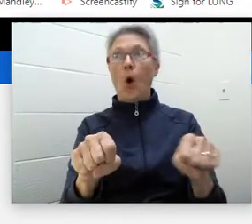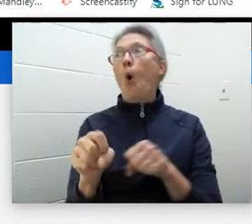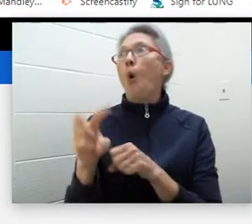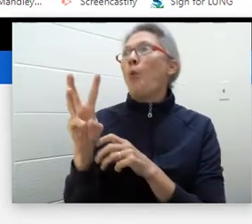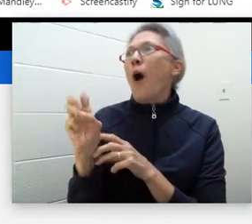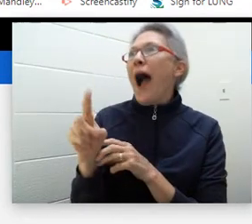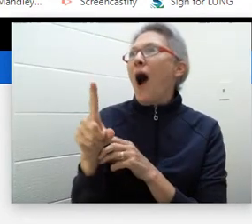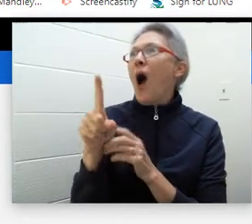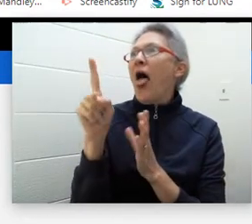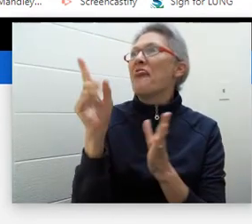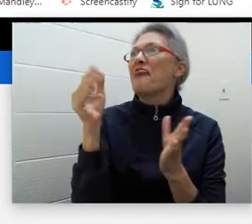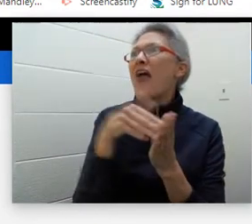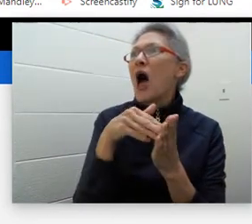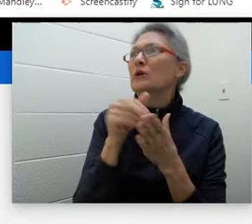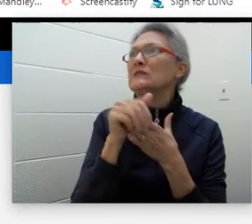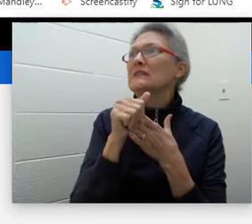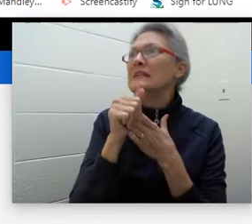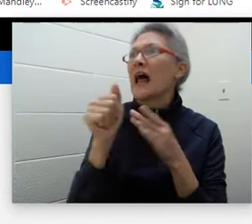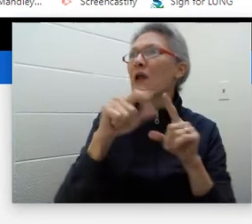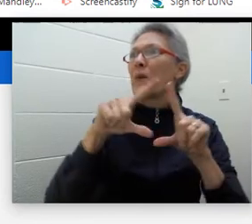Wow, a thousand dollar bill.